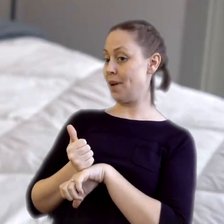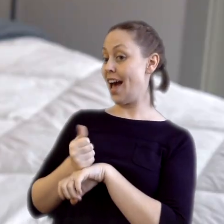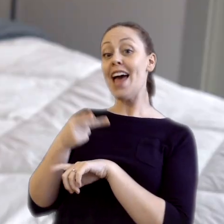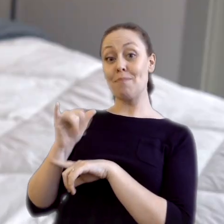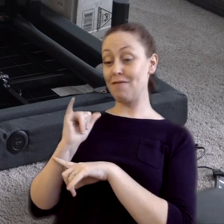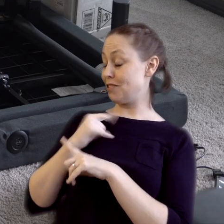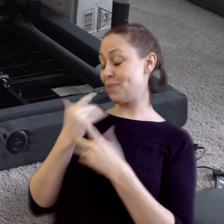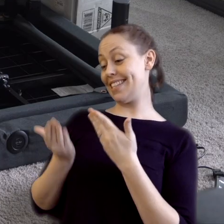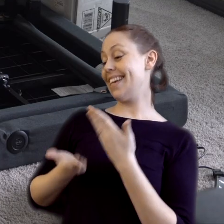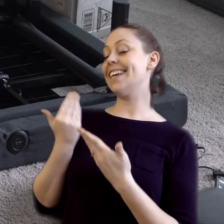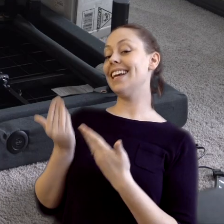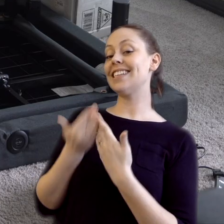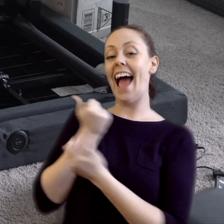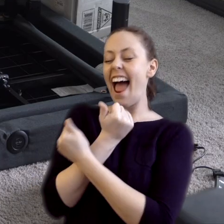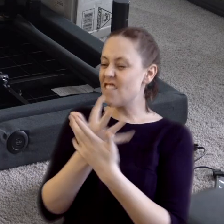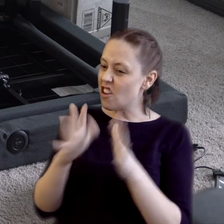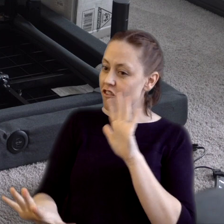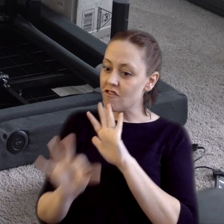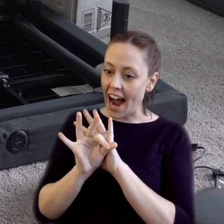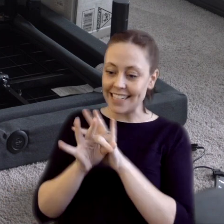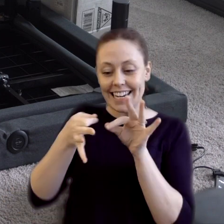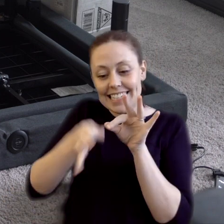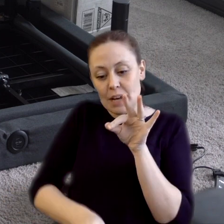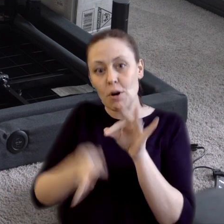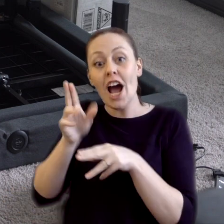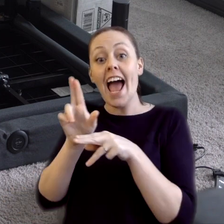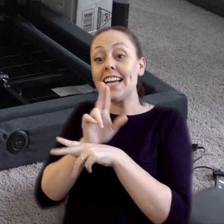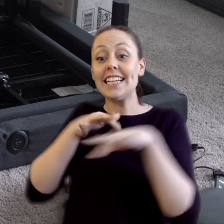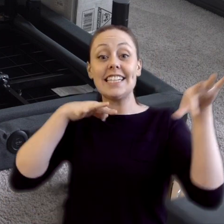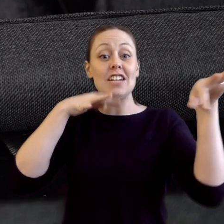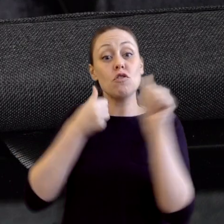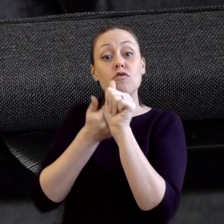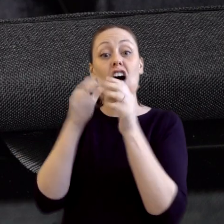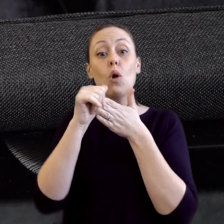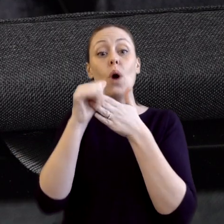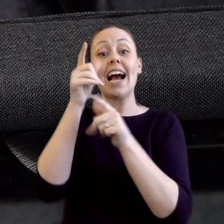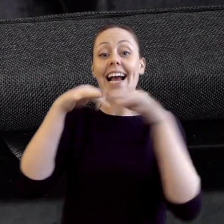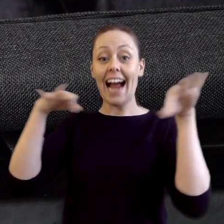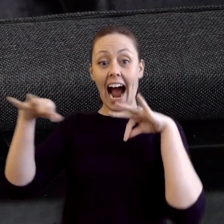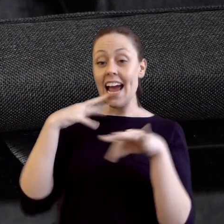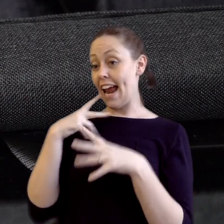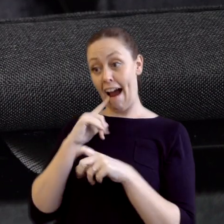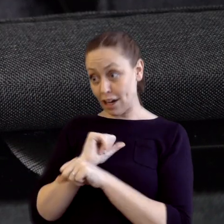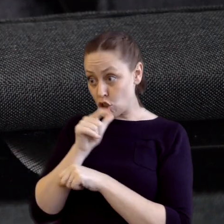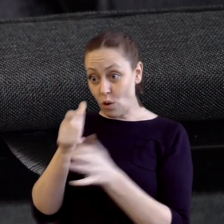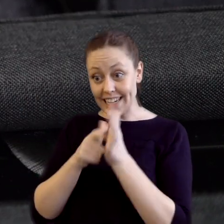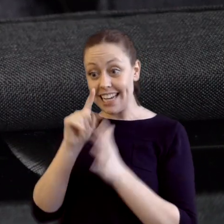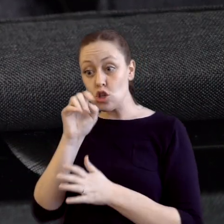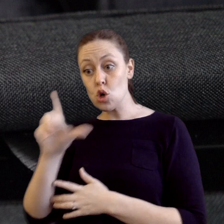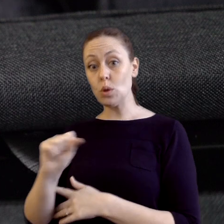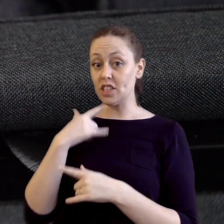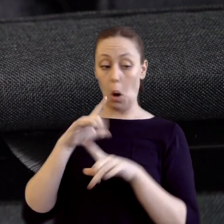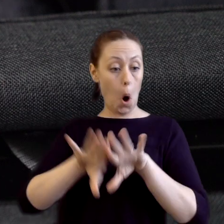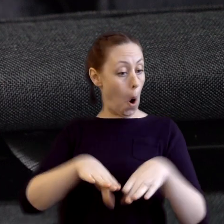couldn't be easier. Everything you find with the base comes in a simple and easy to follow guide. In fact, you don't even need any tools. Out of